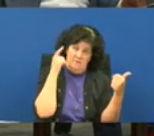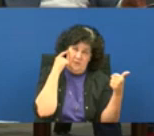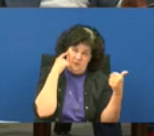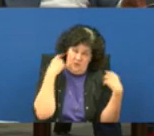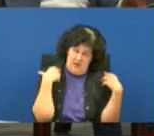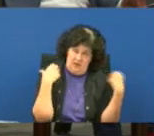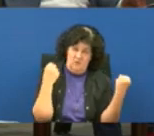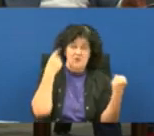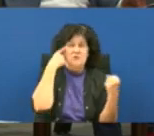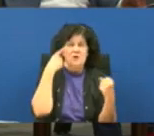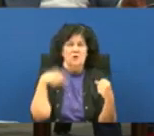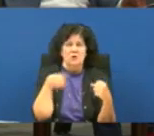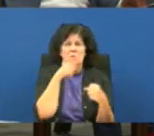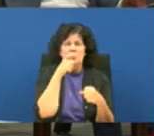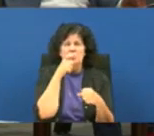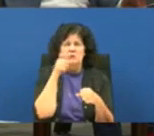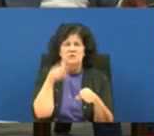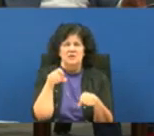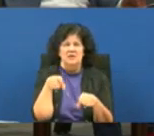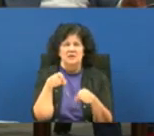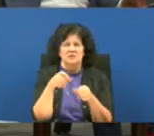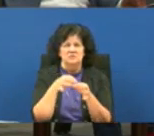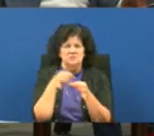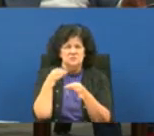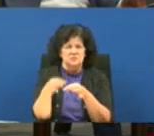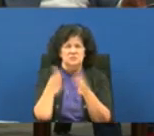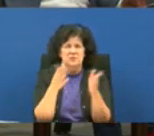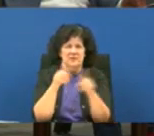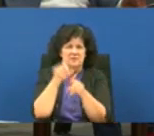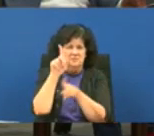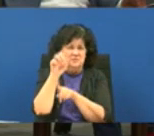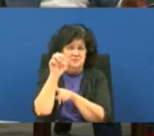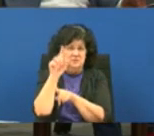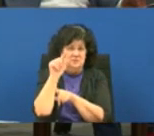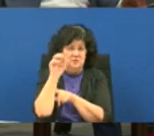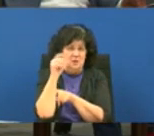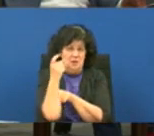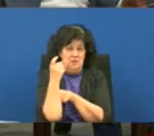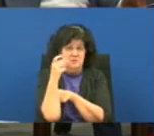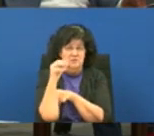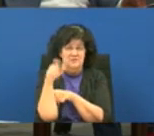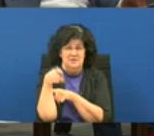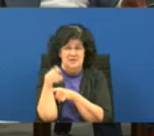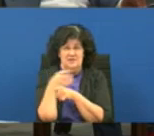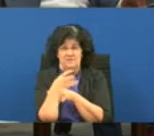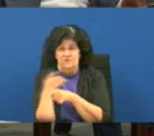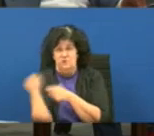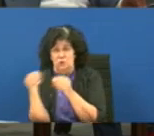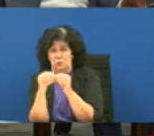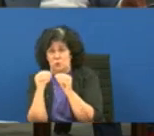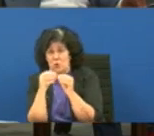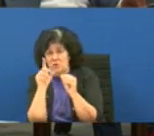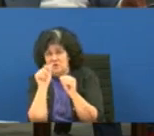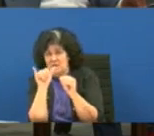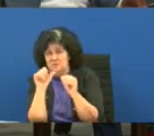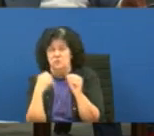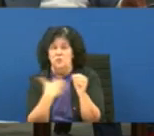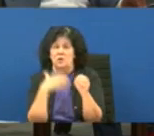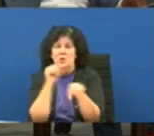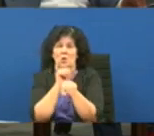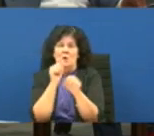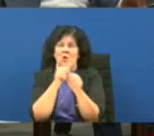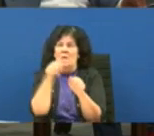for those that really need extended services like detox or they might benefit from a few more days inpatient we're going to work with other local community